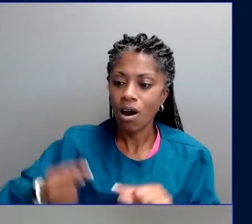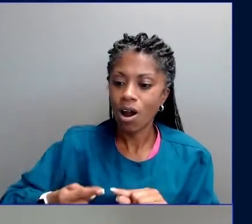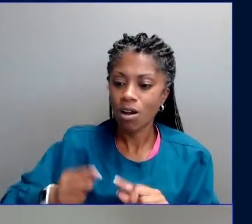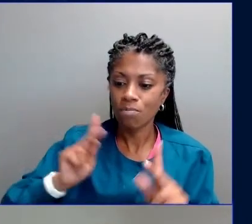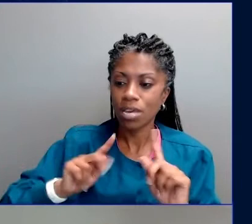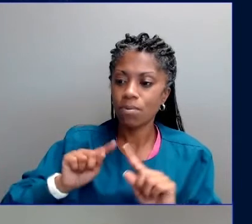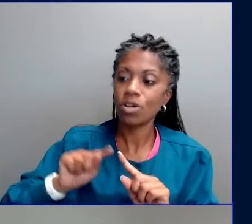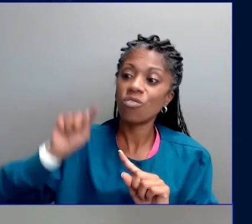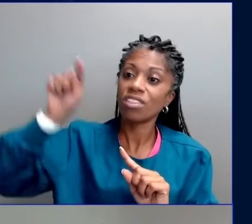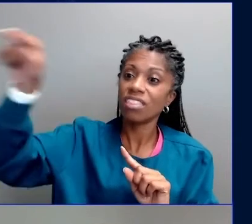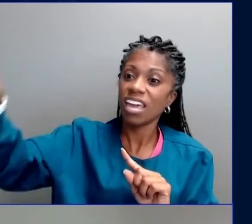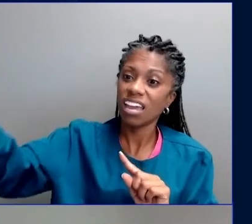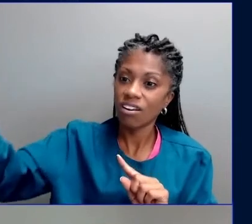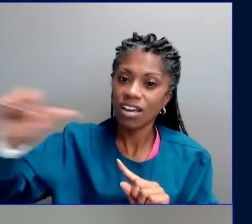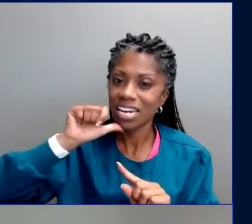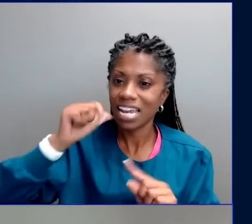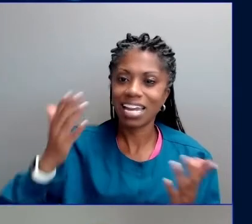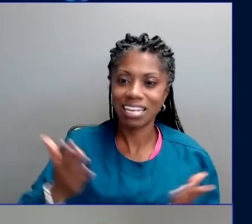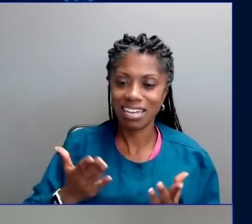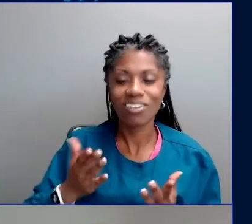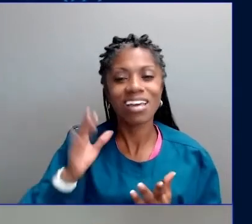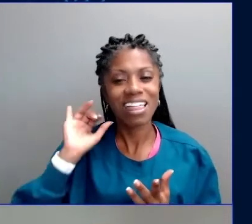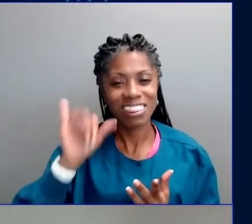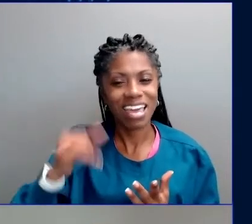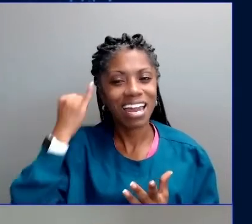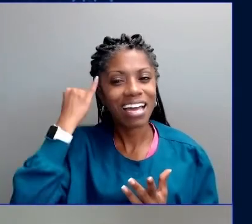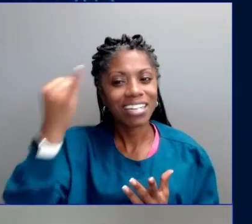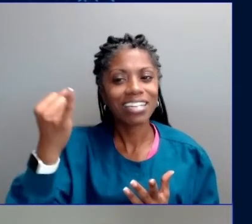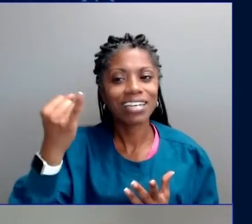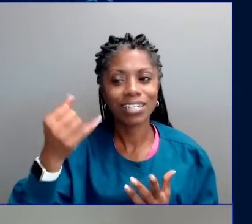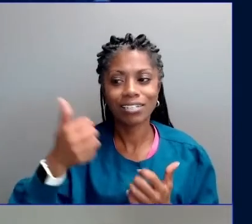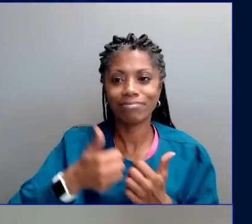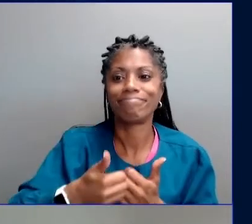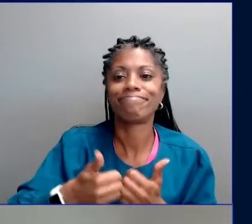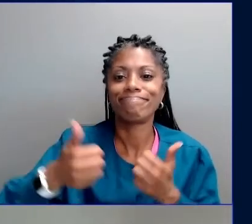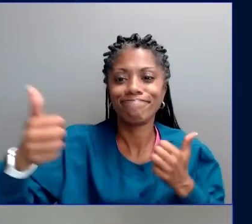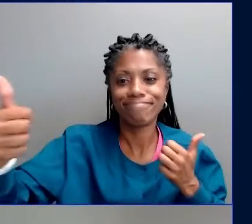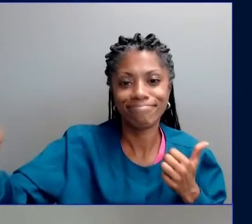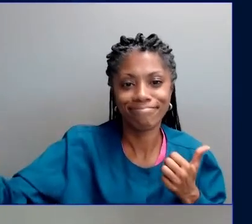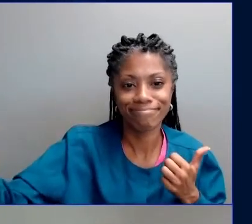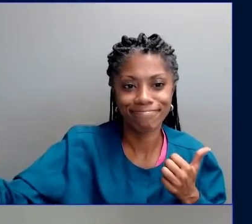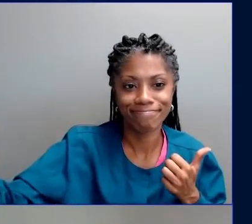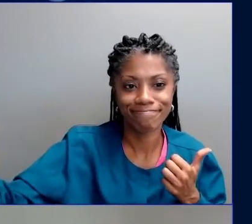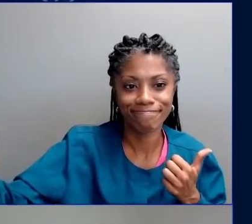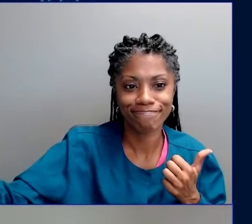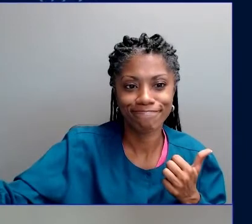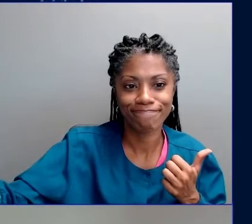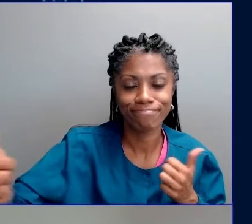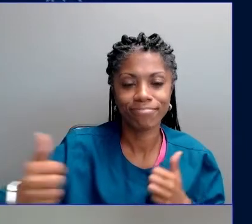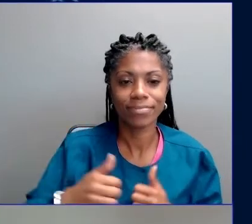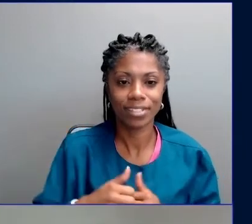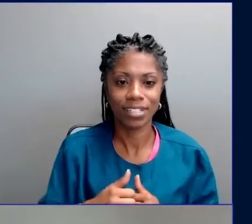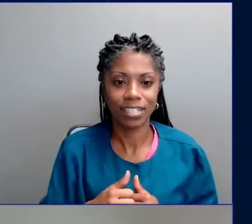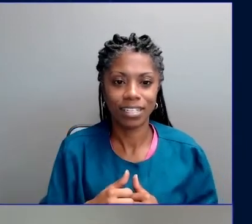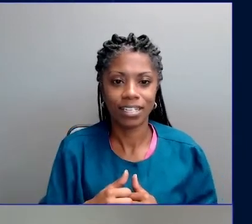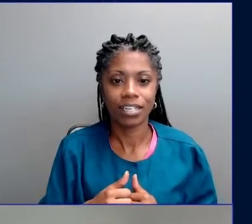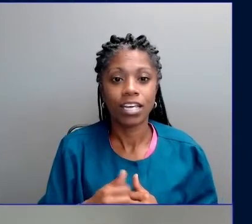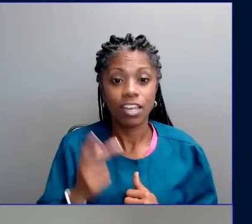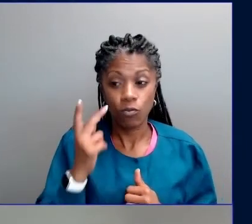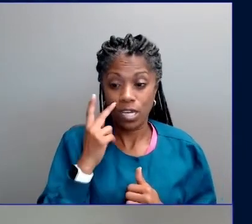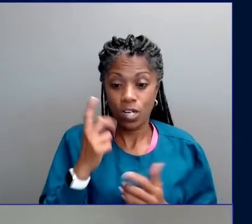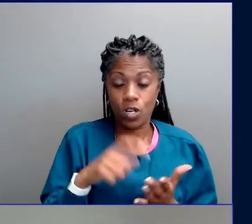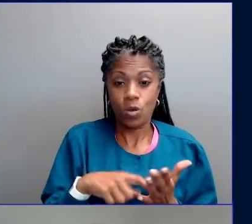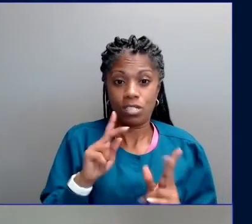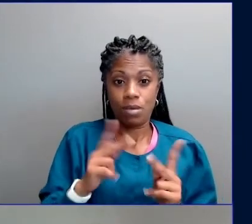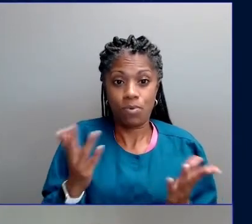here. But then when we ask, we start to get a little closer to home, will it affect people in the U.S.? It's dropped more than 10%.